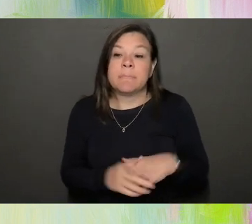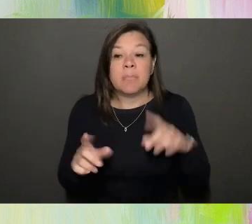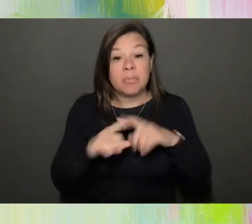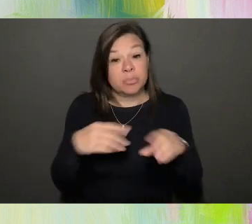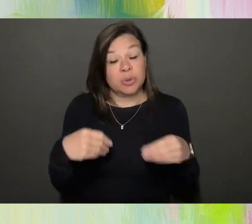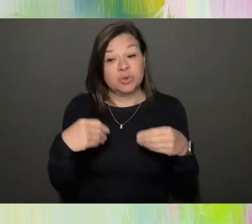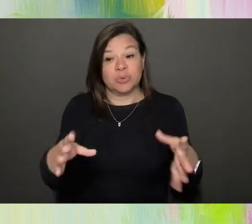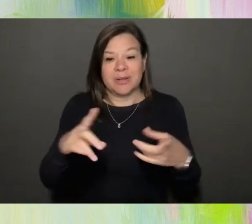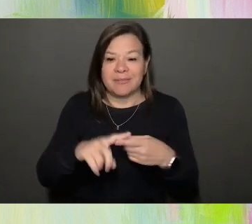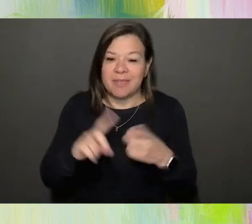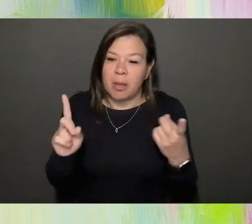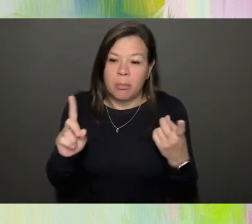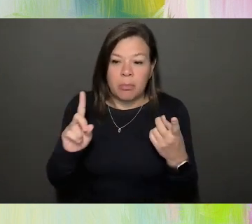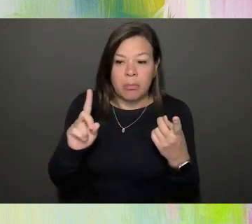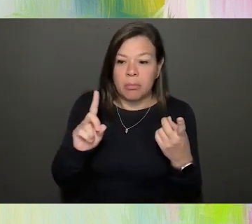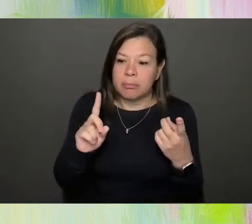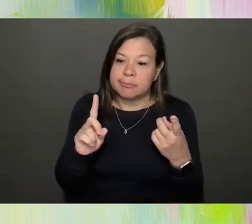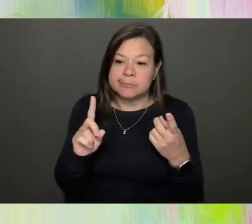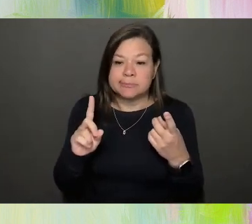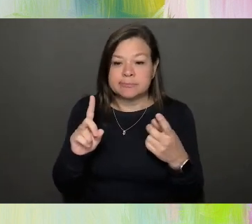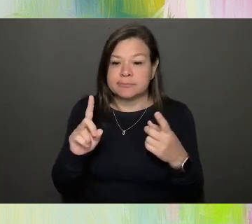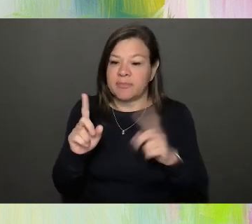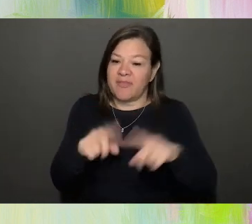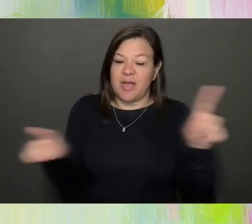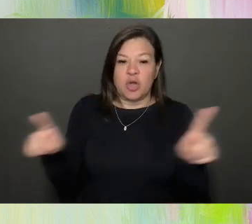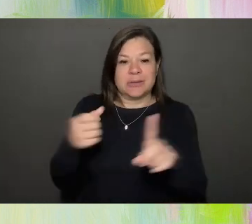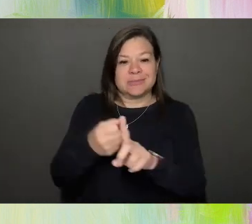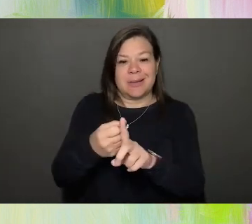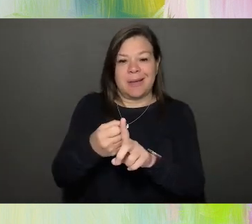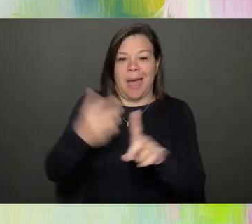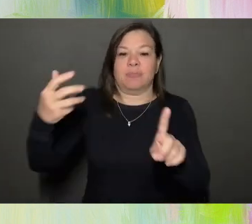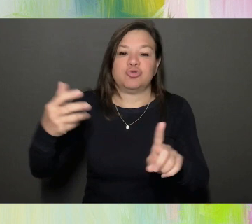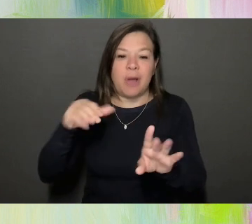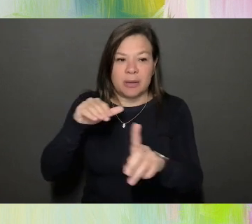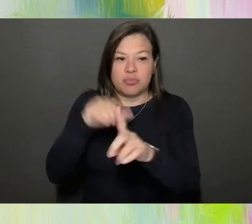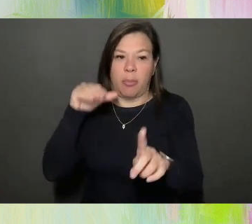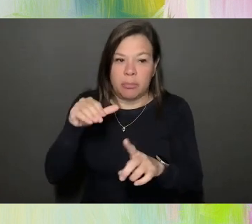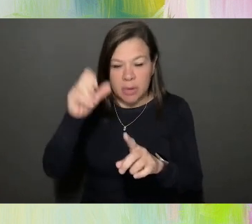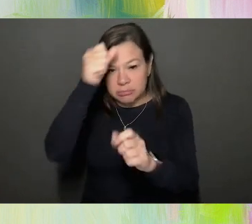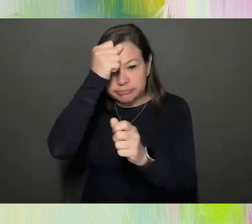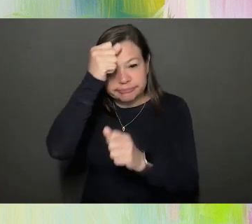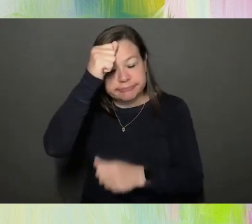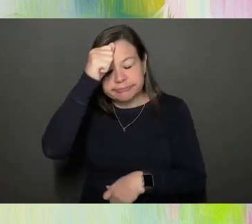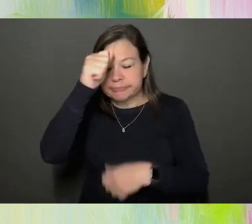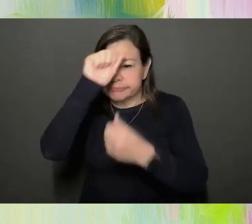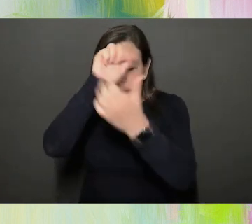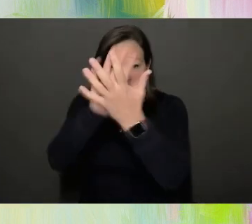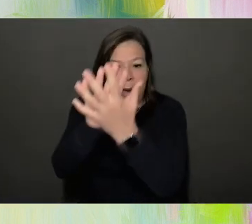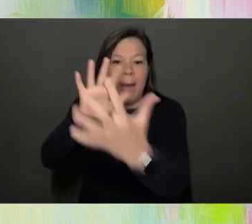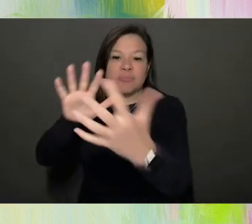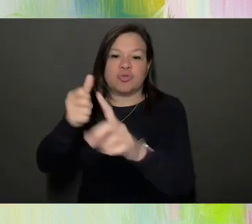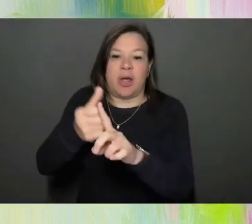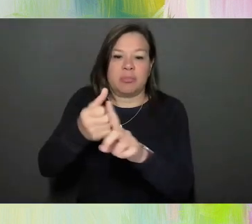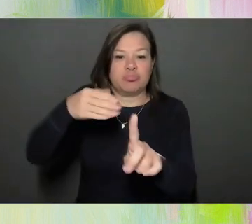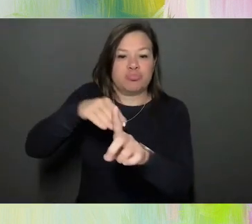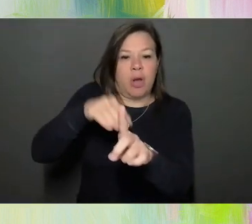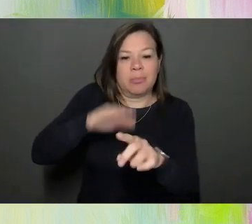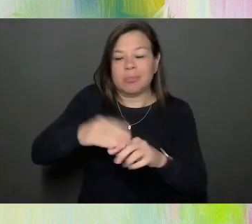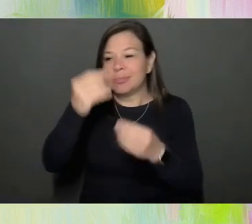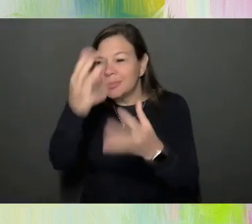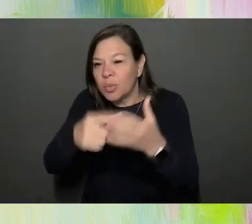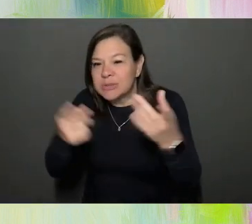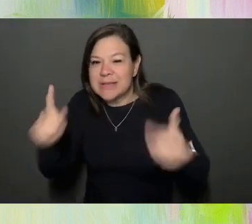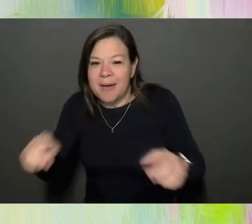prompt and people always, you know, for some reason talk about what's happening in the environment, like this trash